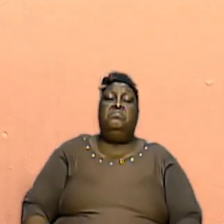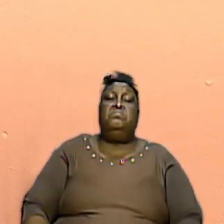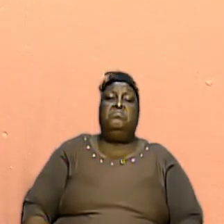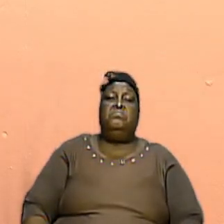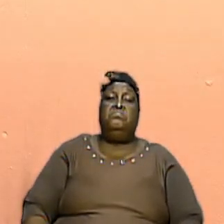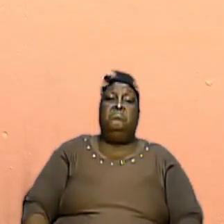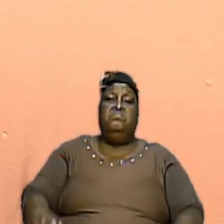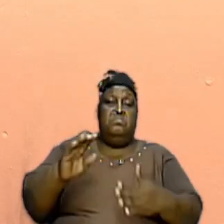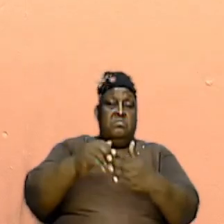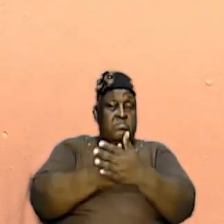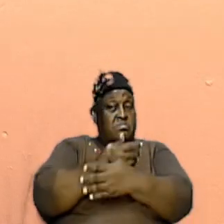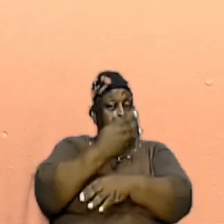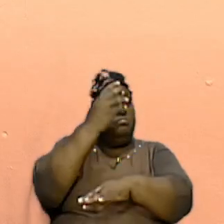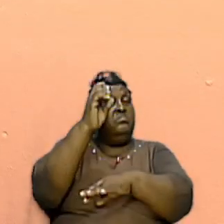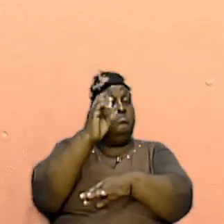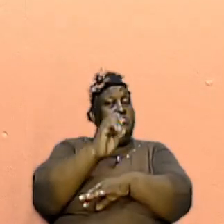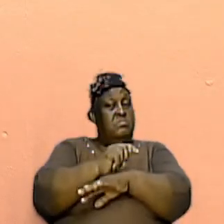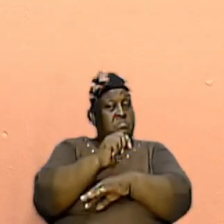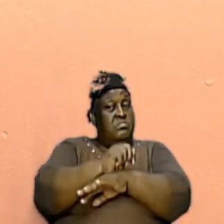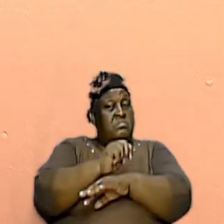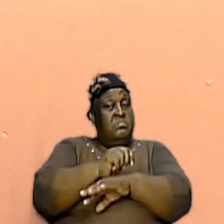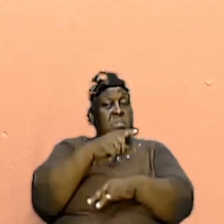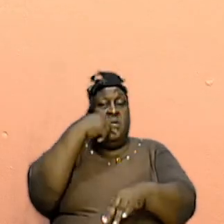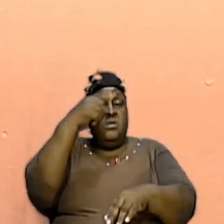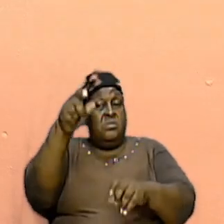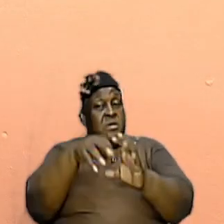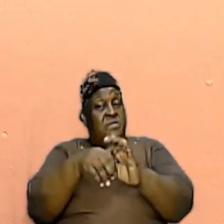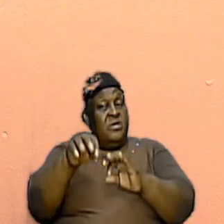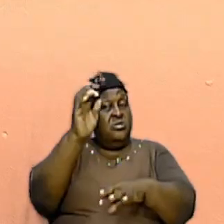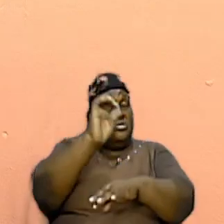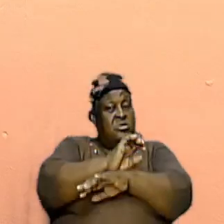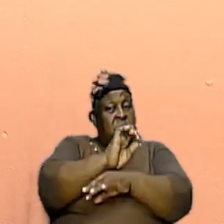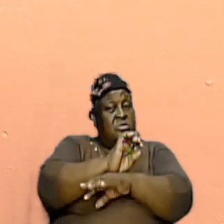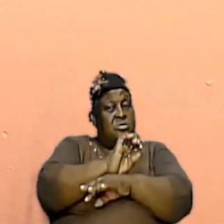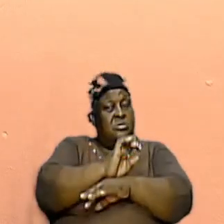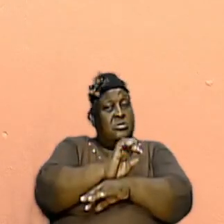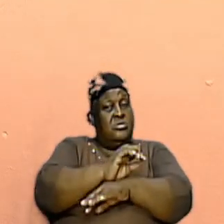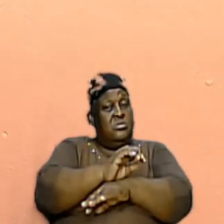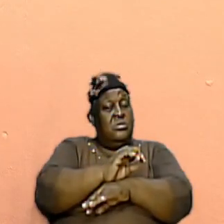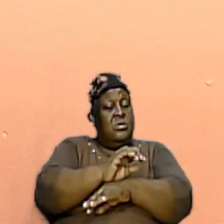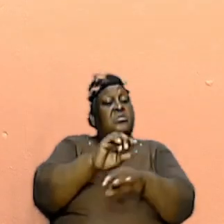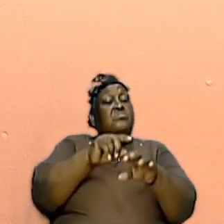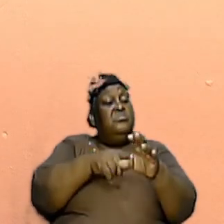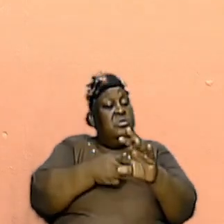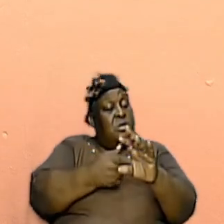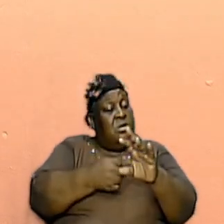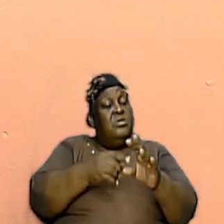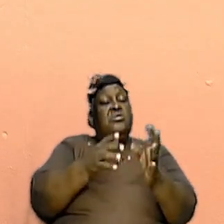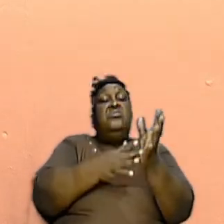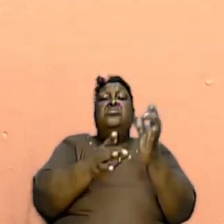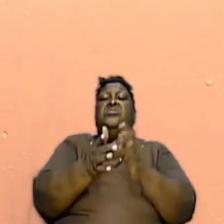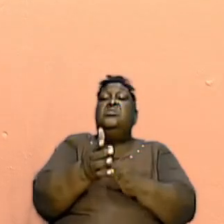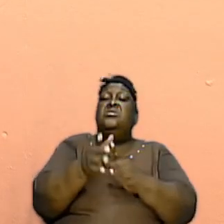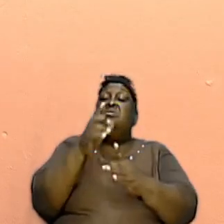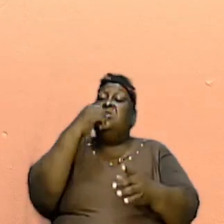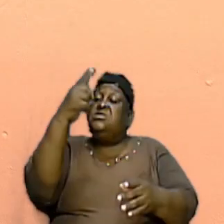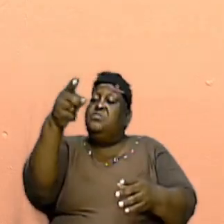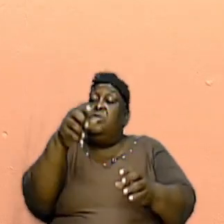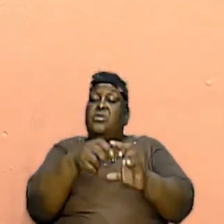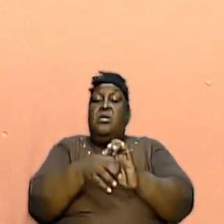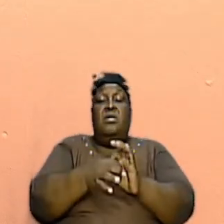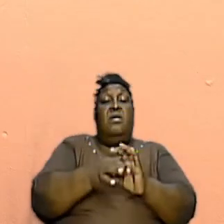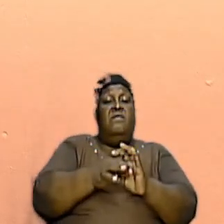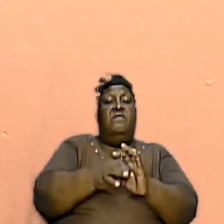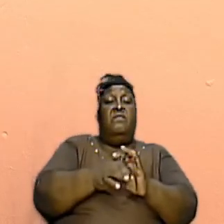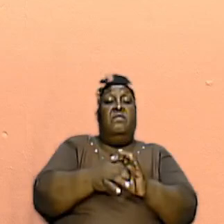the new testament speaks of the church which began Jesus spoke about it as I said earlier